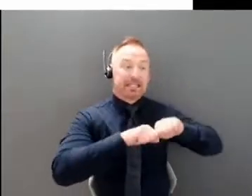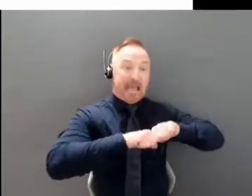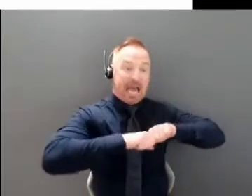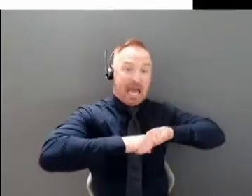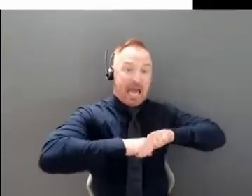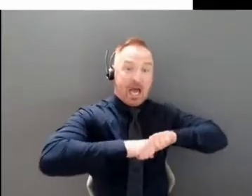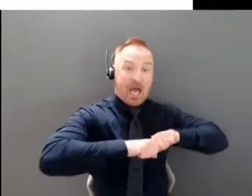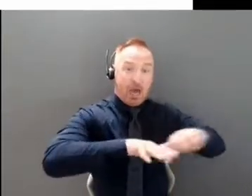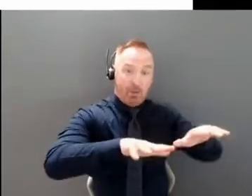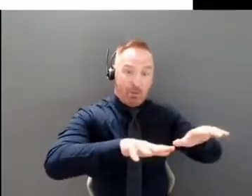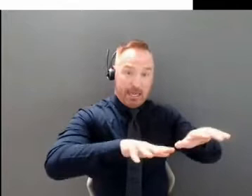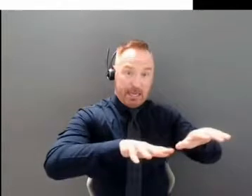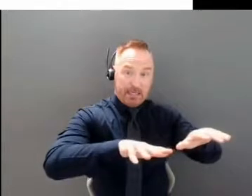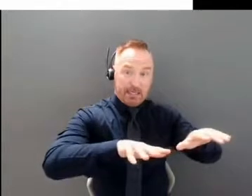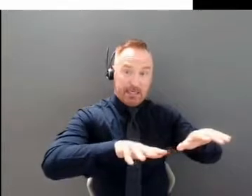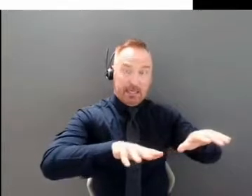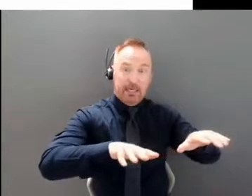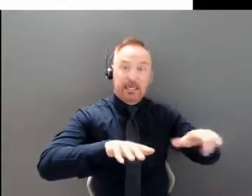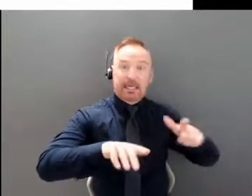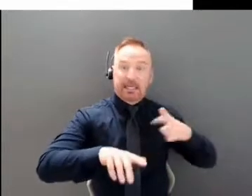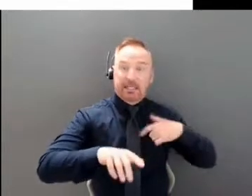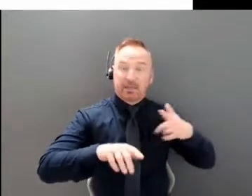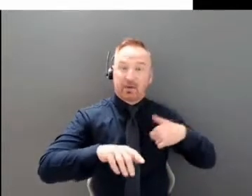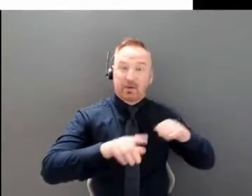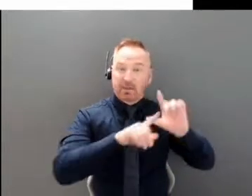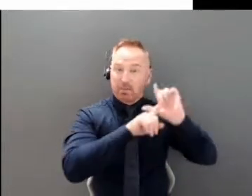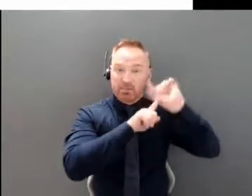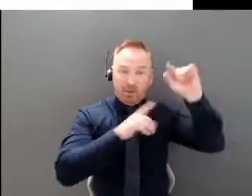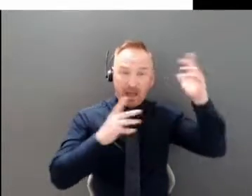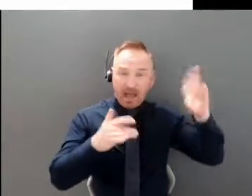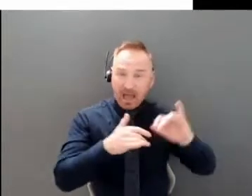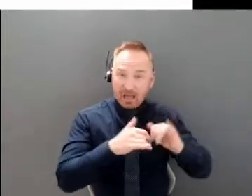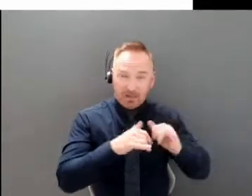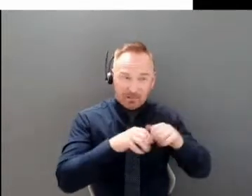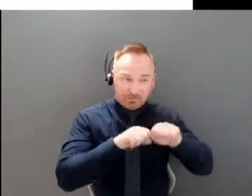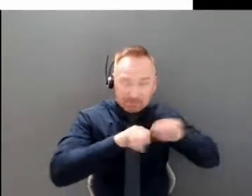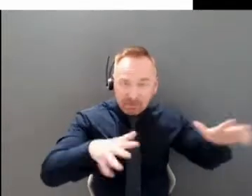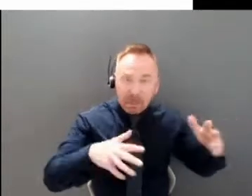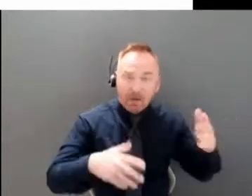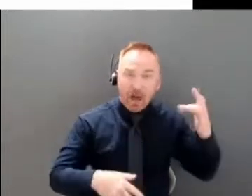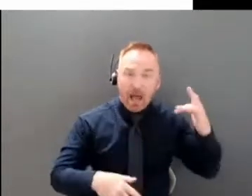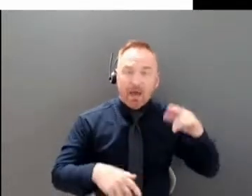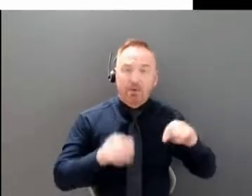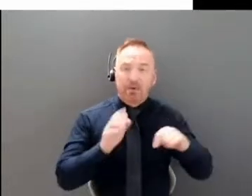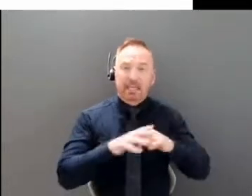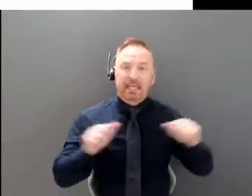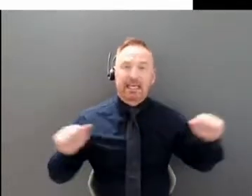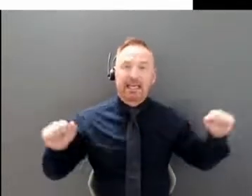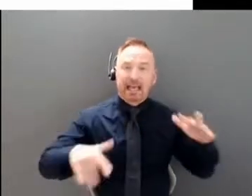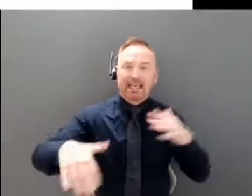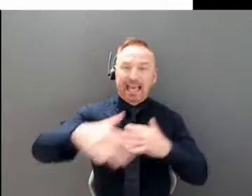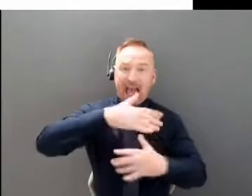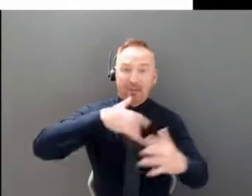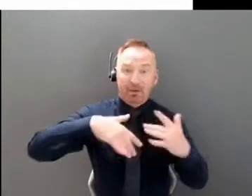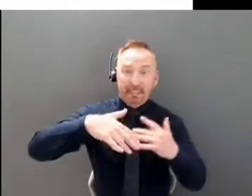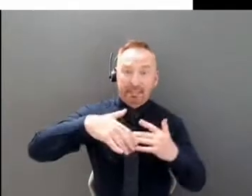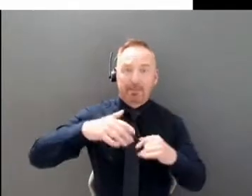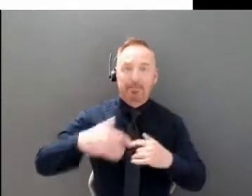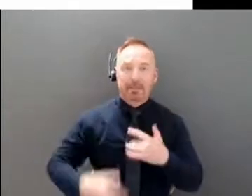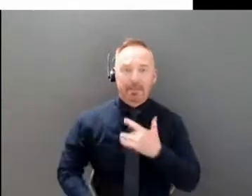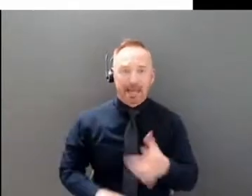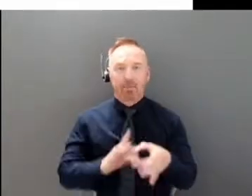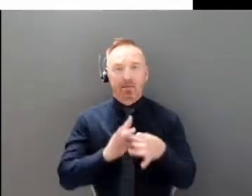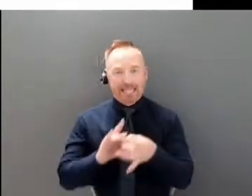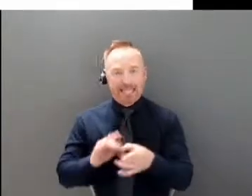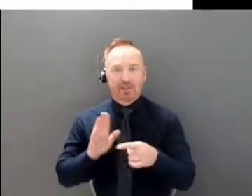accelerated by gatherings, we know that the gatherings are principally in our younger age groups are youth and young